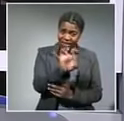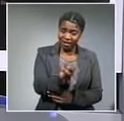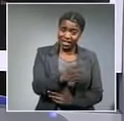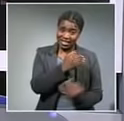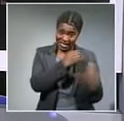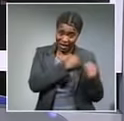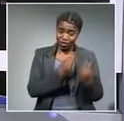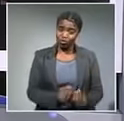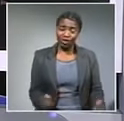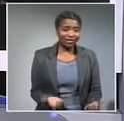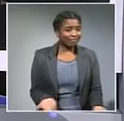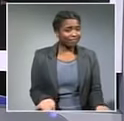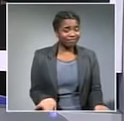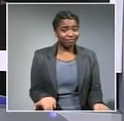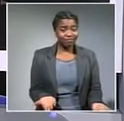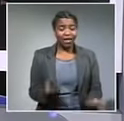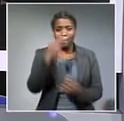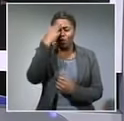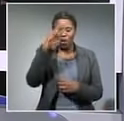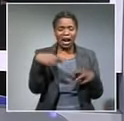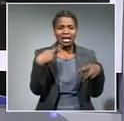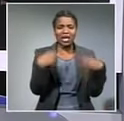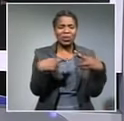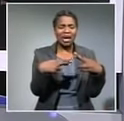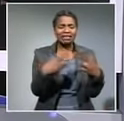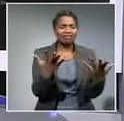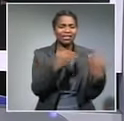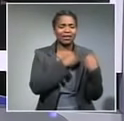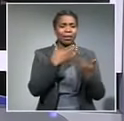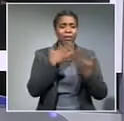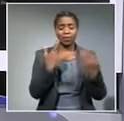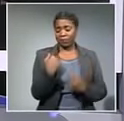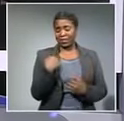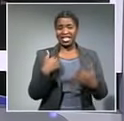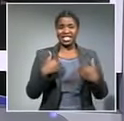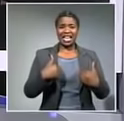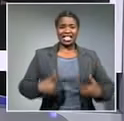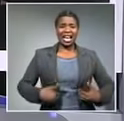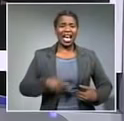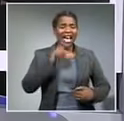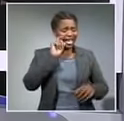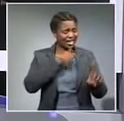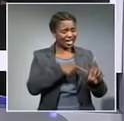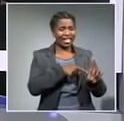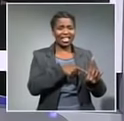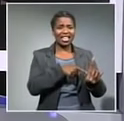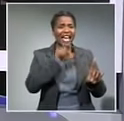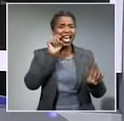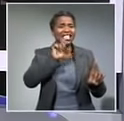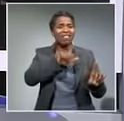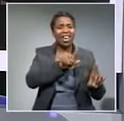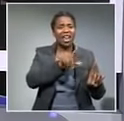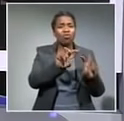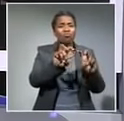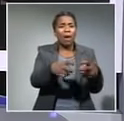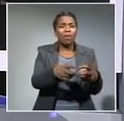safe not even in a busy restaurant it seems now over this past weekend a seven-year-old girl was raped in the bathroom